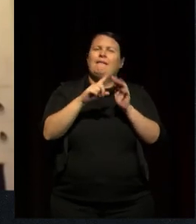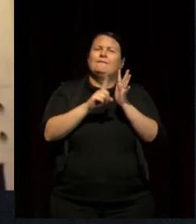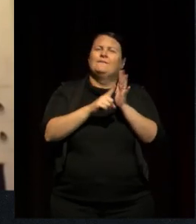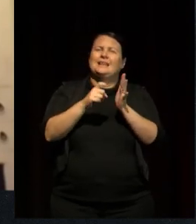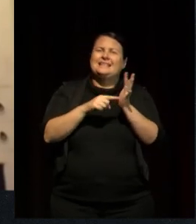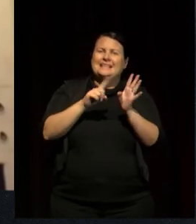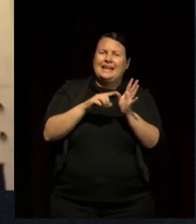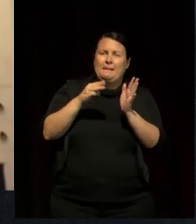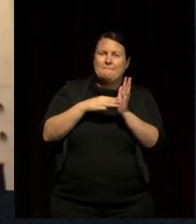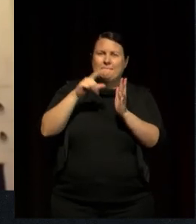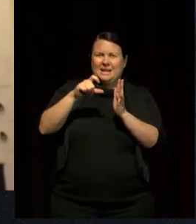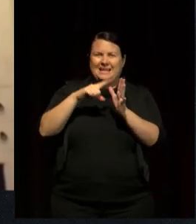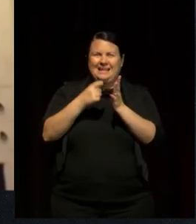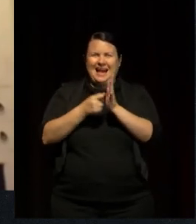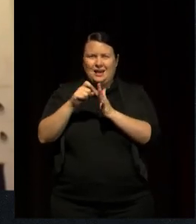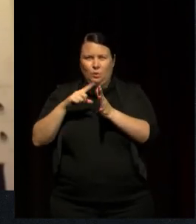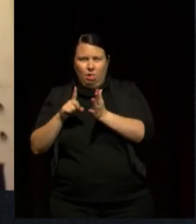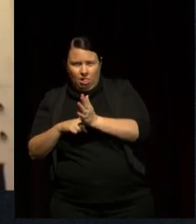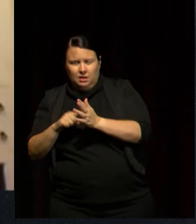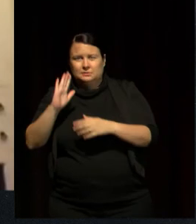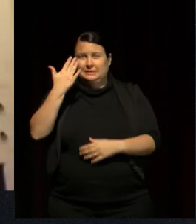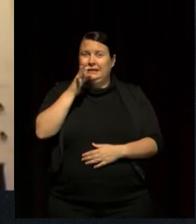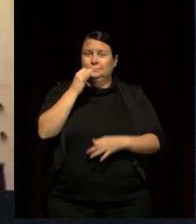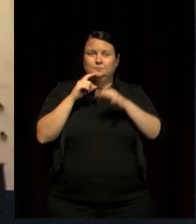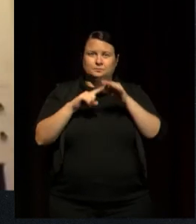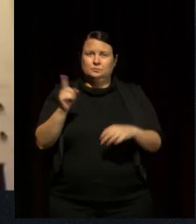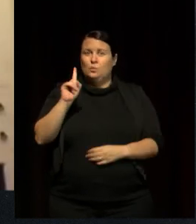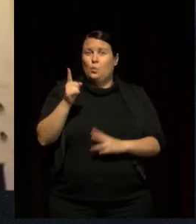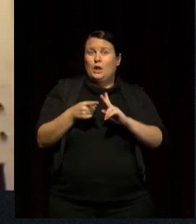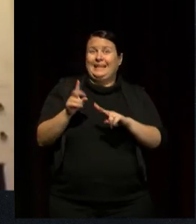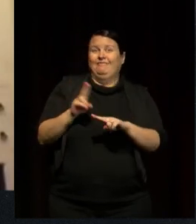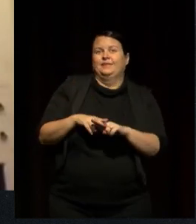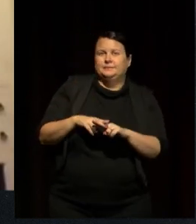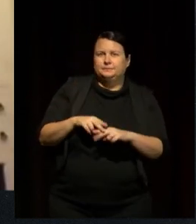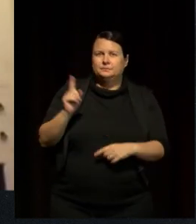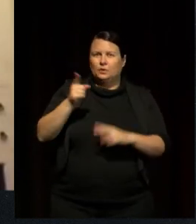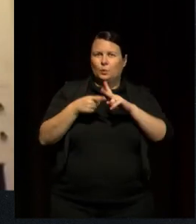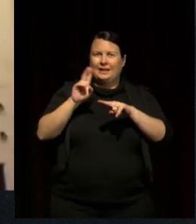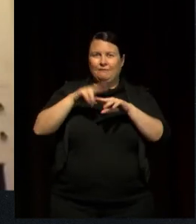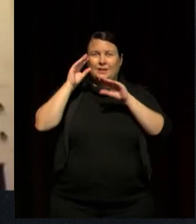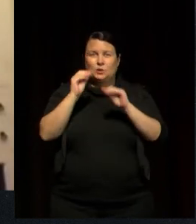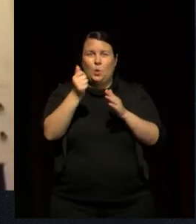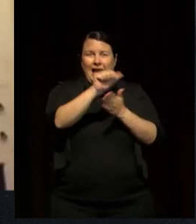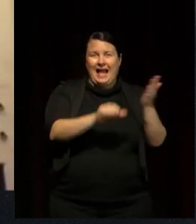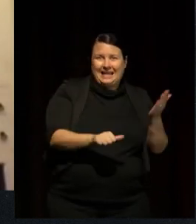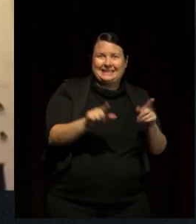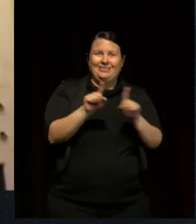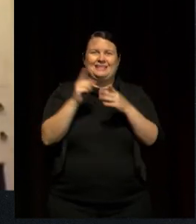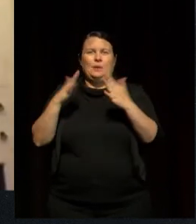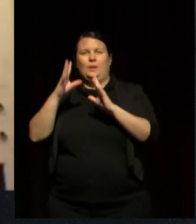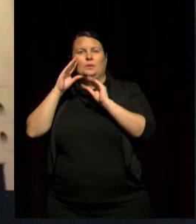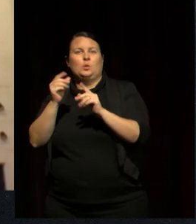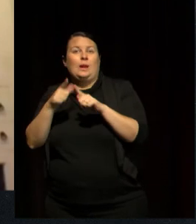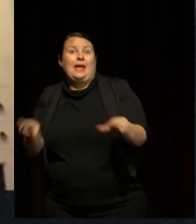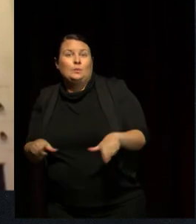asked us to question, you know, what if, what if we were to teach art in the same way we teach language? What